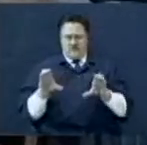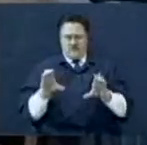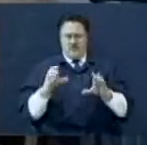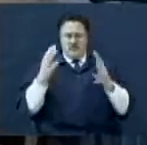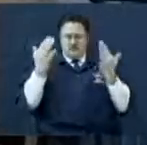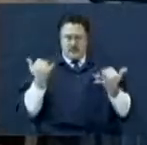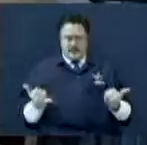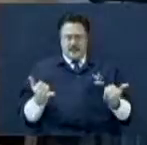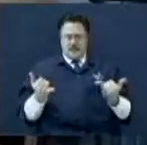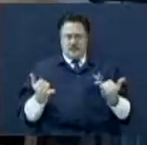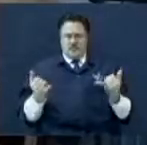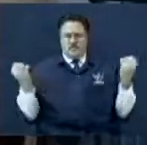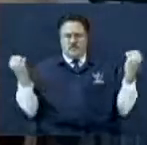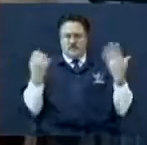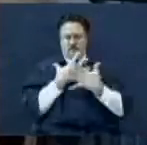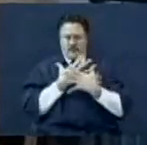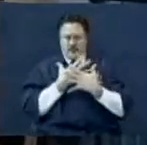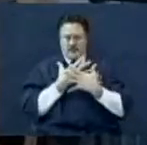He's my buddy.